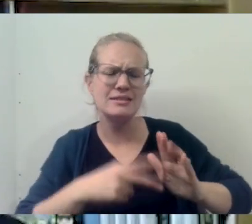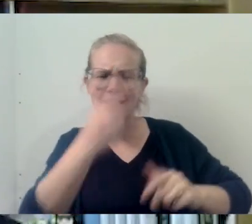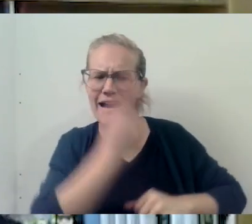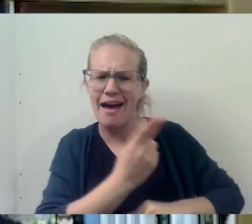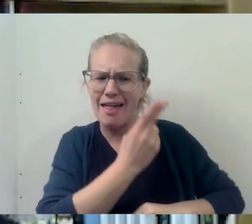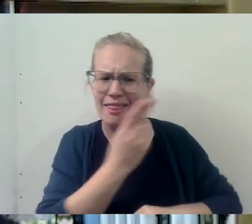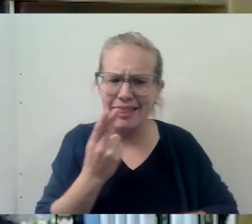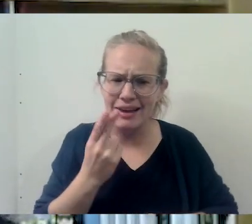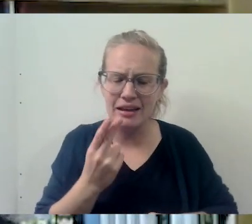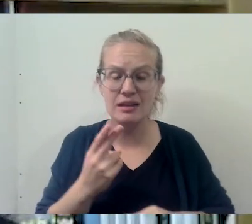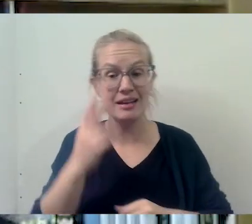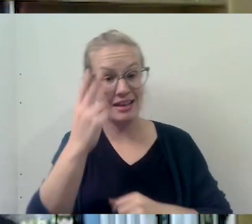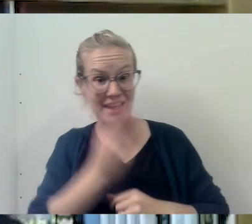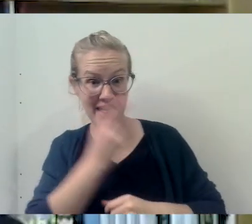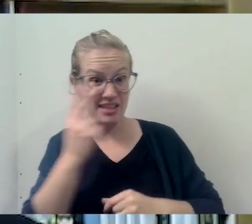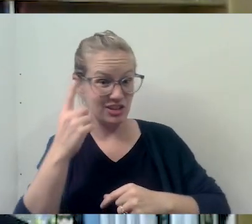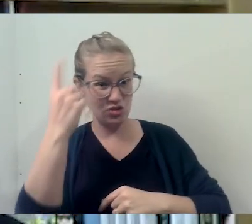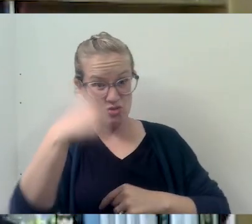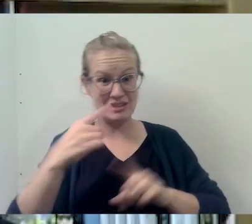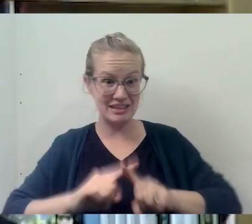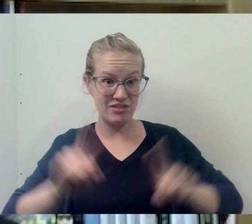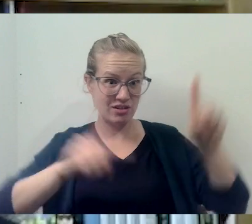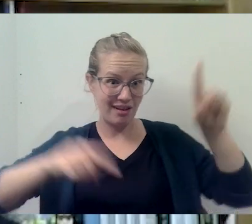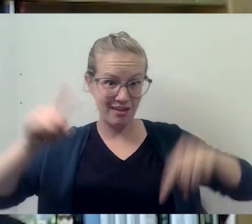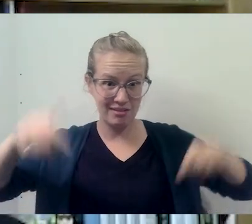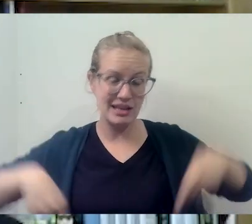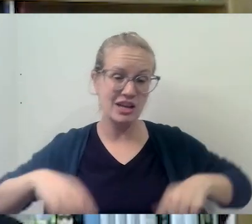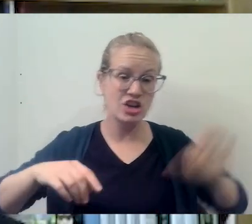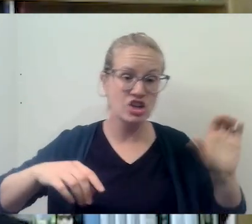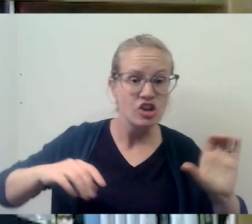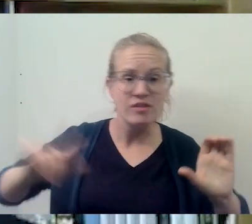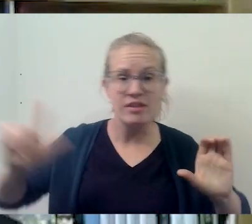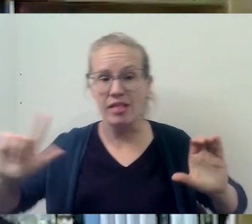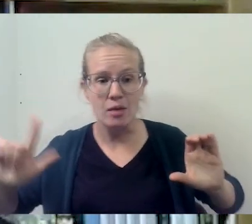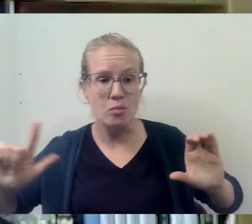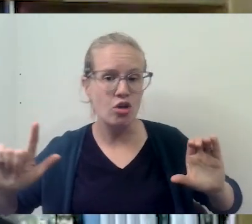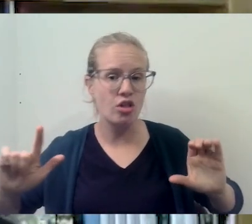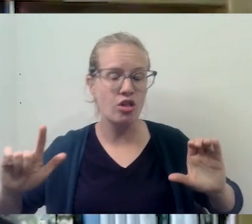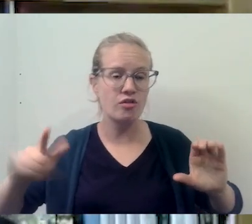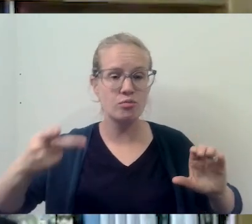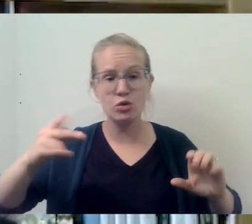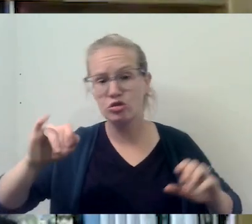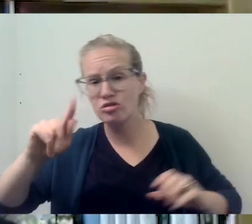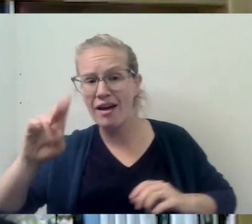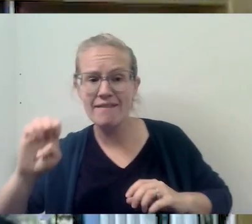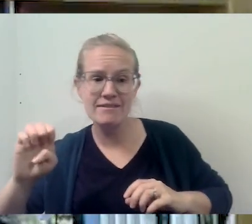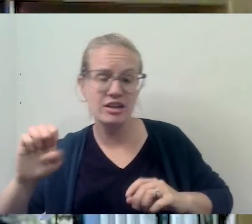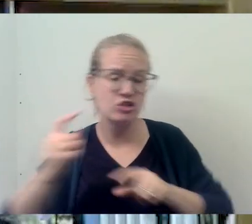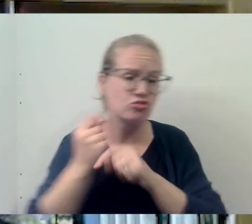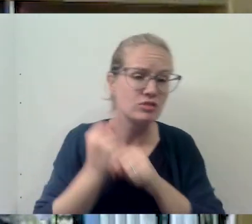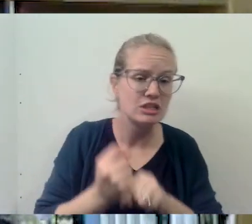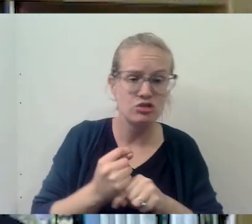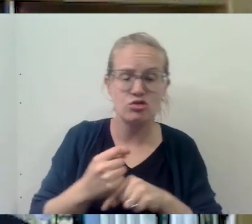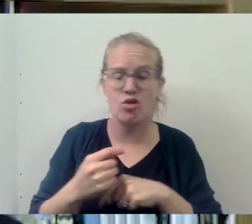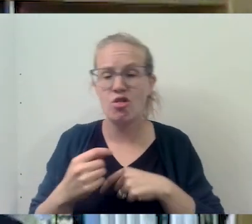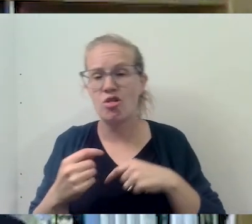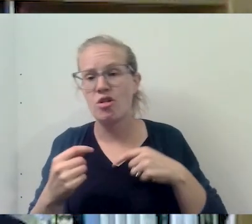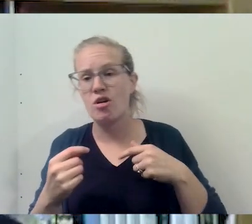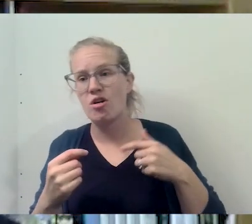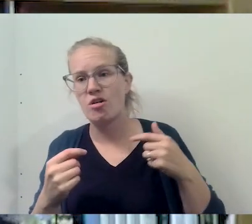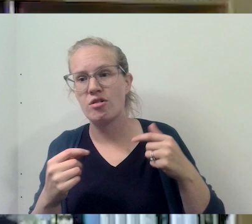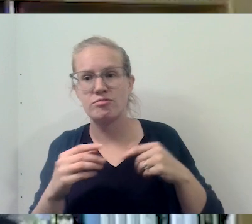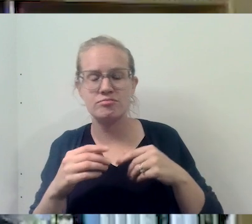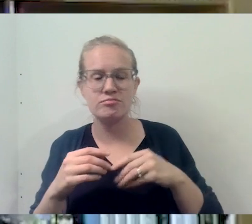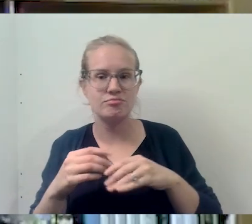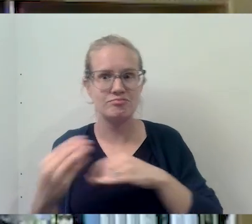Uh, Catholics can look very, very different. Conservative, liberal, progressive, you know, traditional, uh, they're